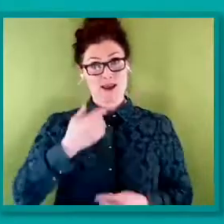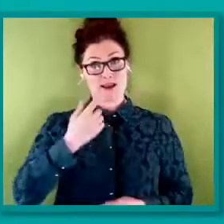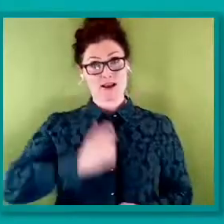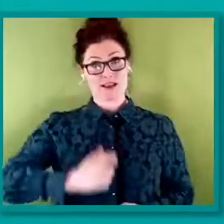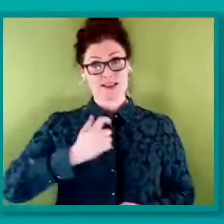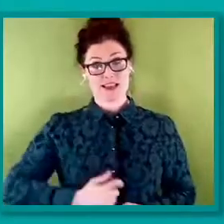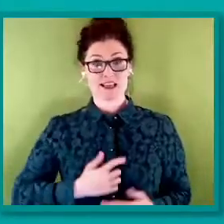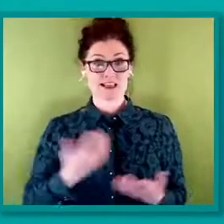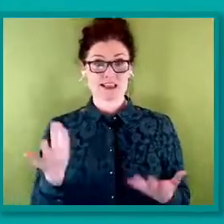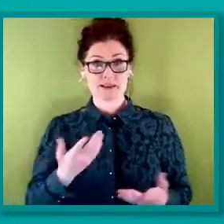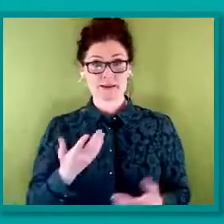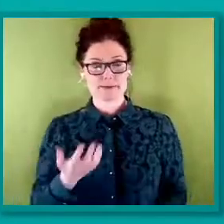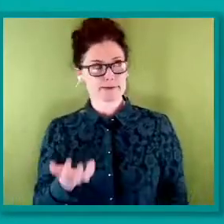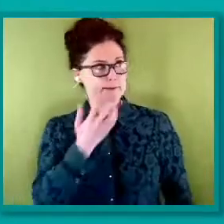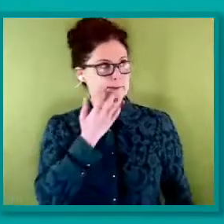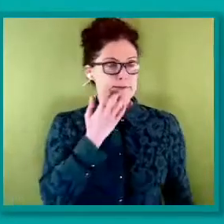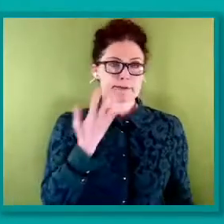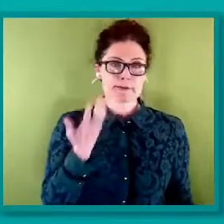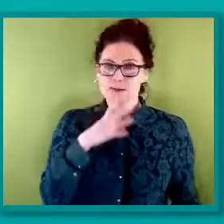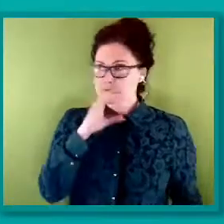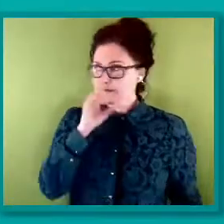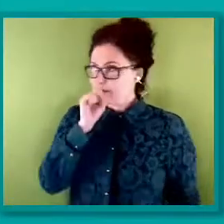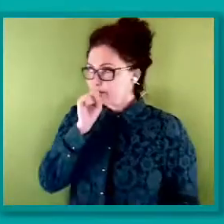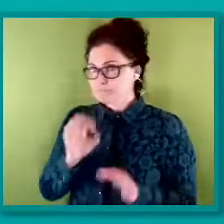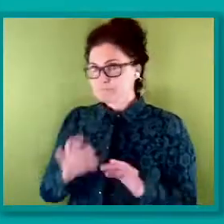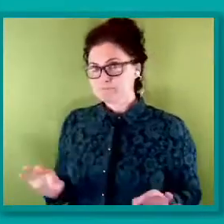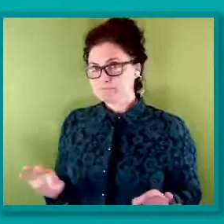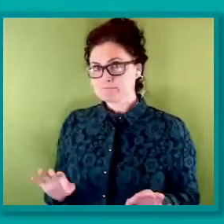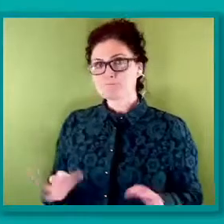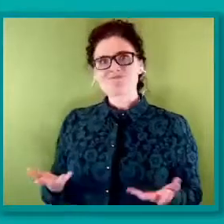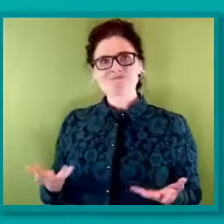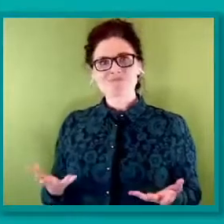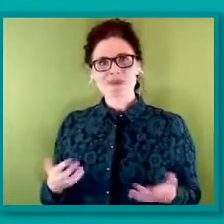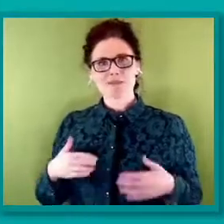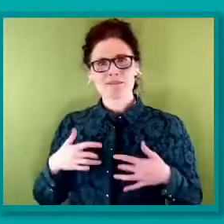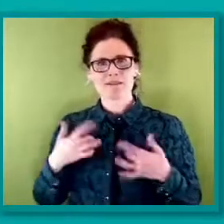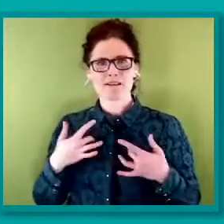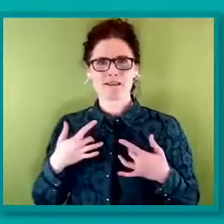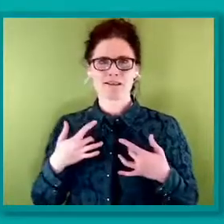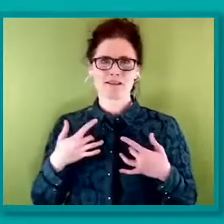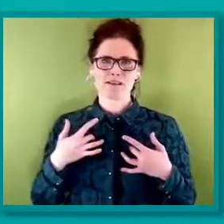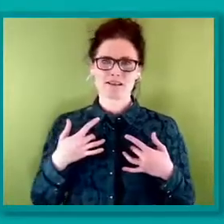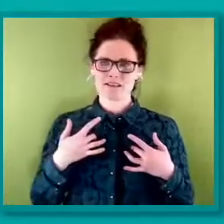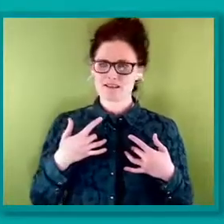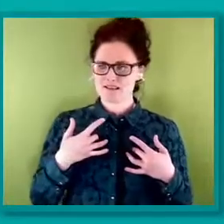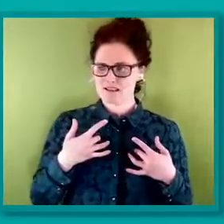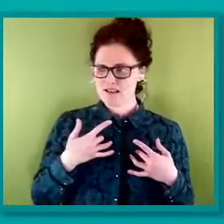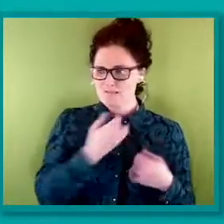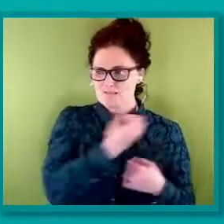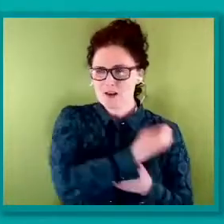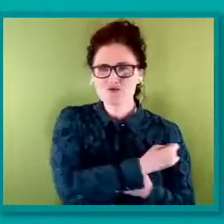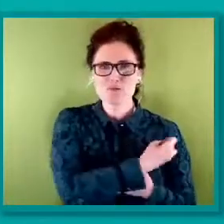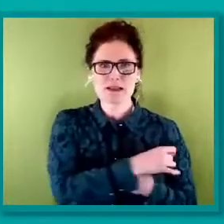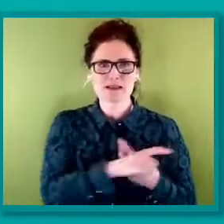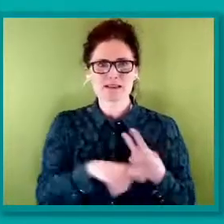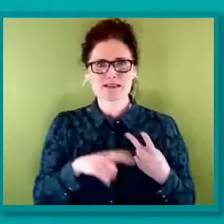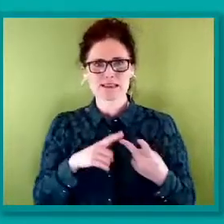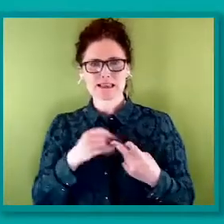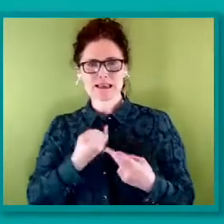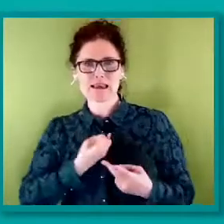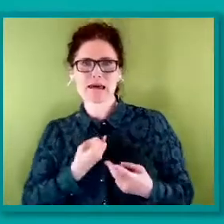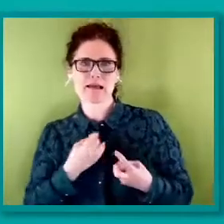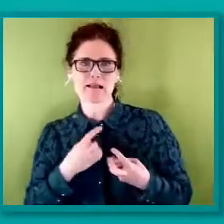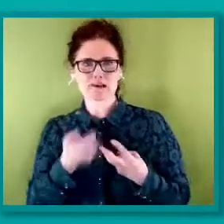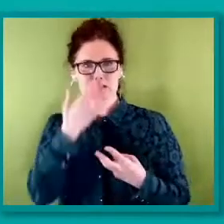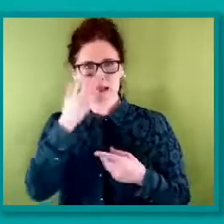is costly. A vulnerability, guilt, shame cycle. Applying for government documents like a disclosure and